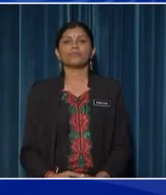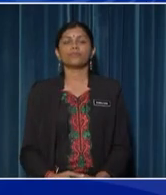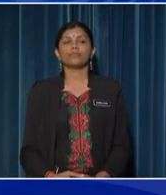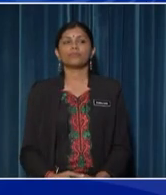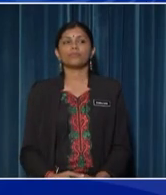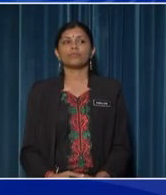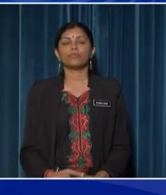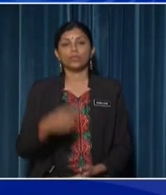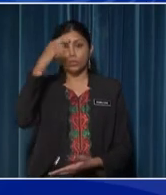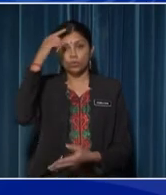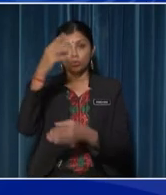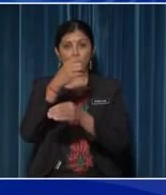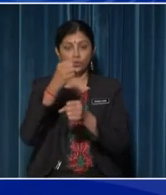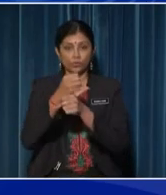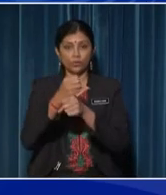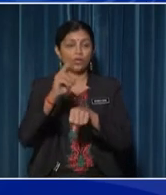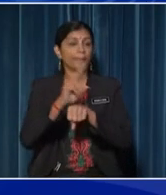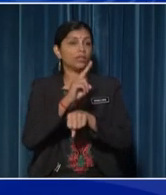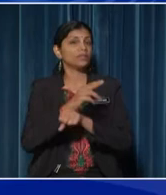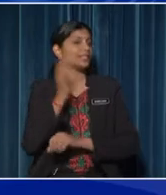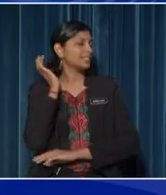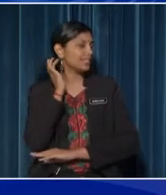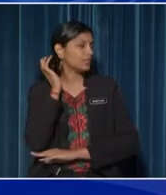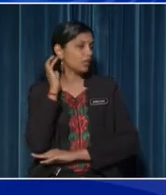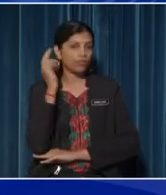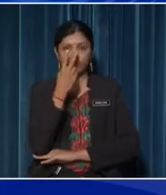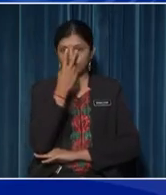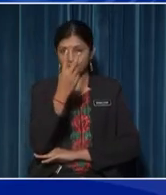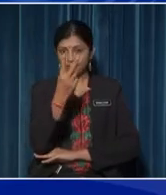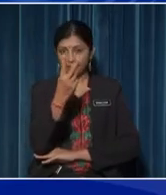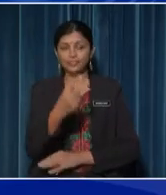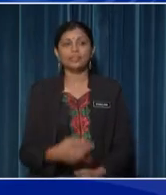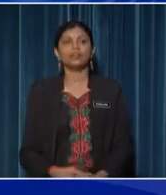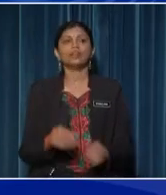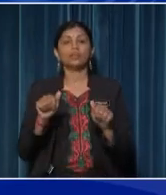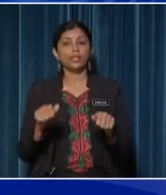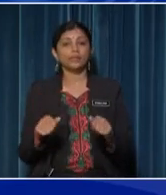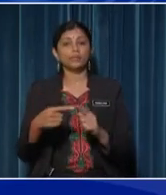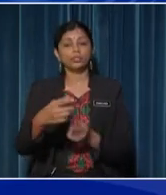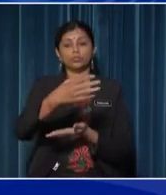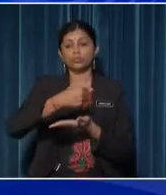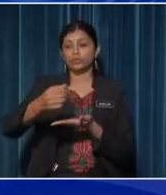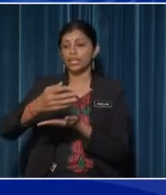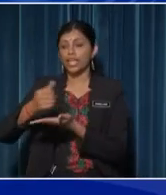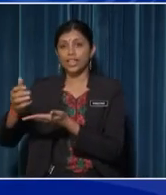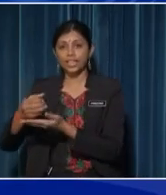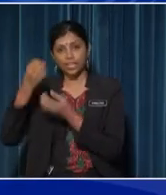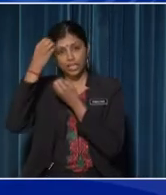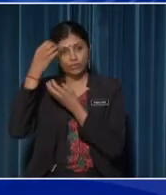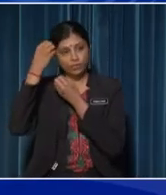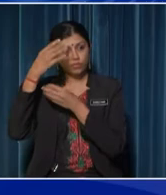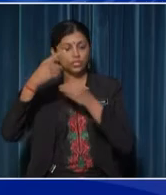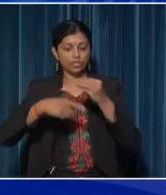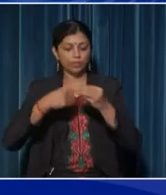To conclude, by using our sense of sight We were able to gather information about the